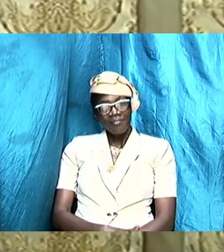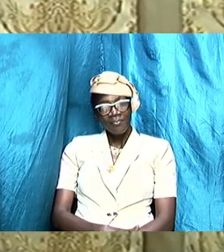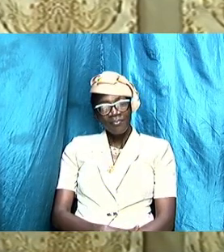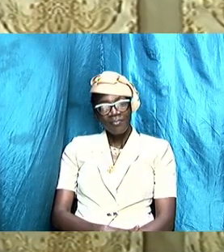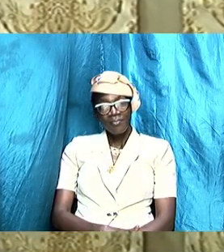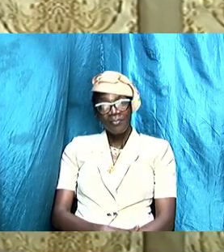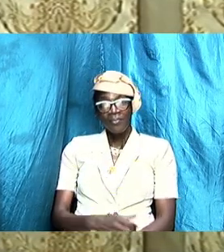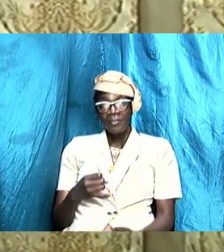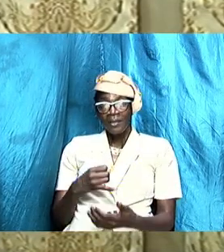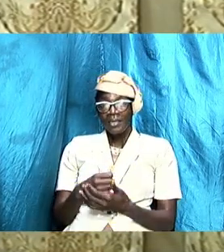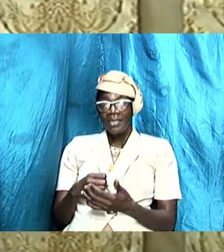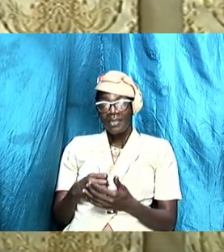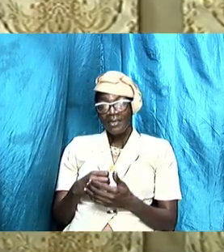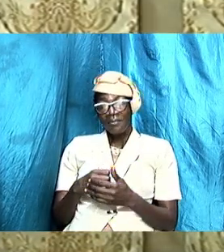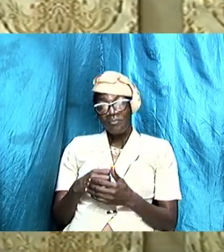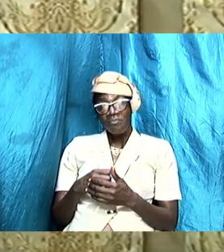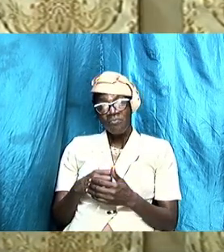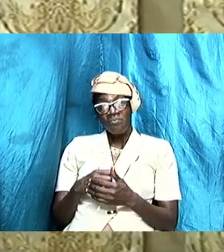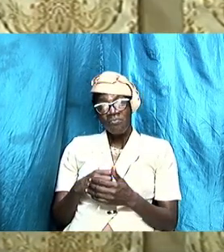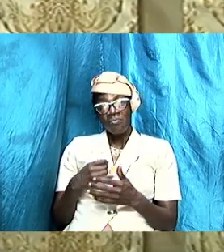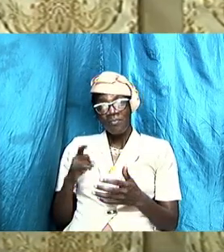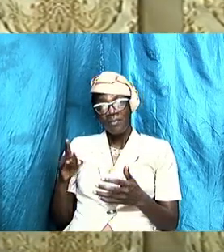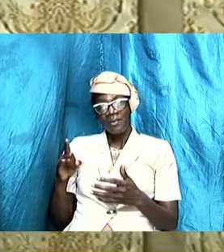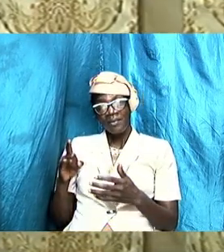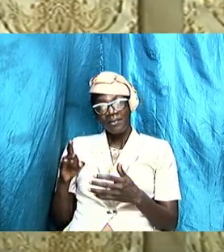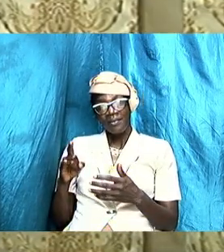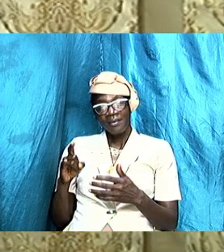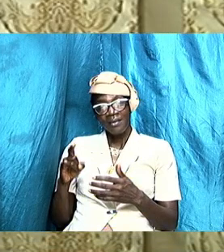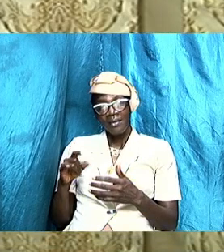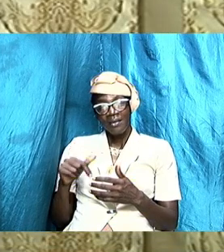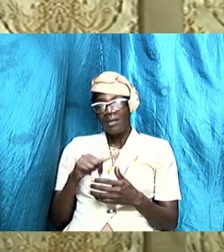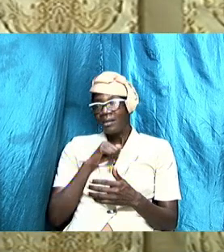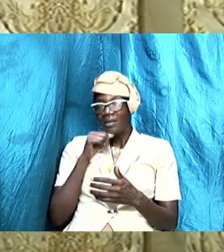it is rare very rare